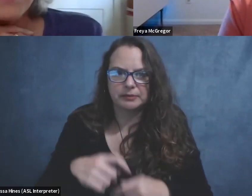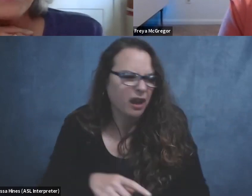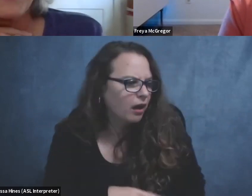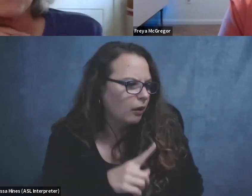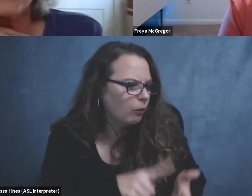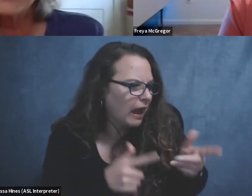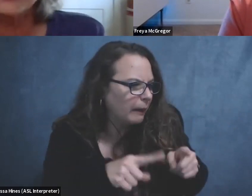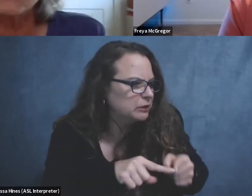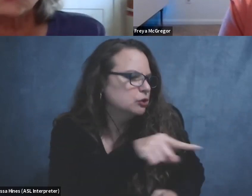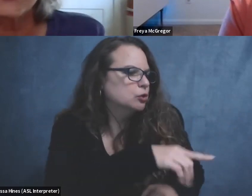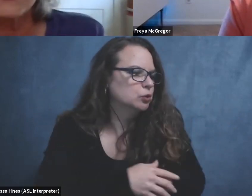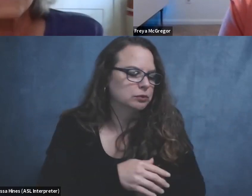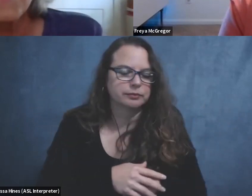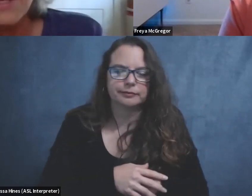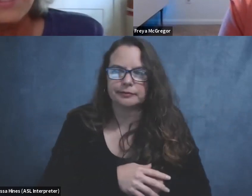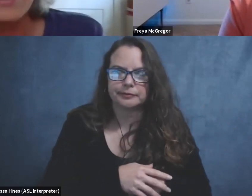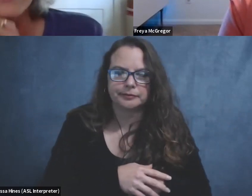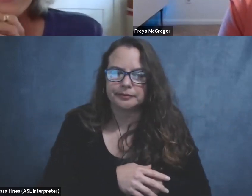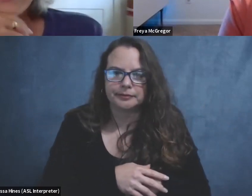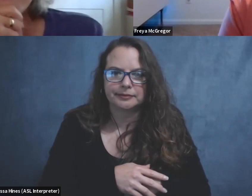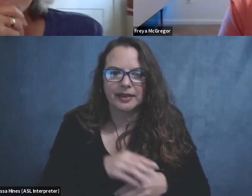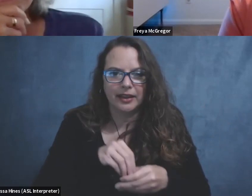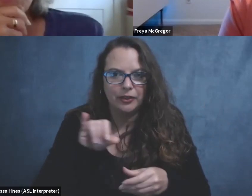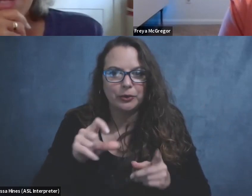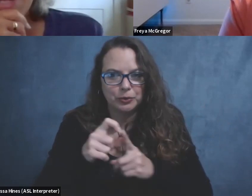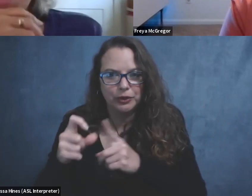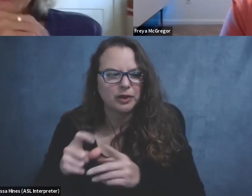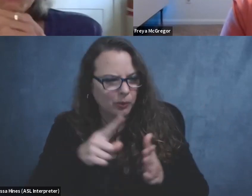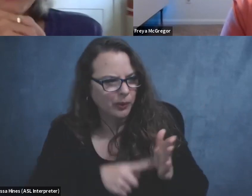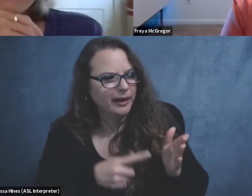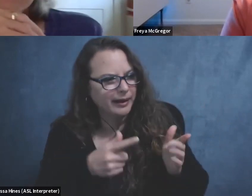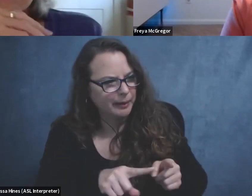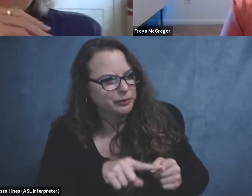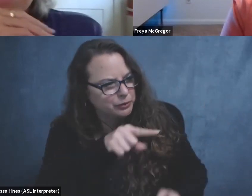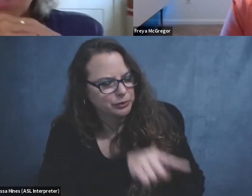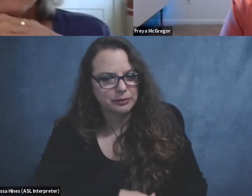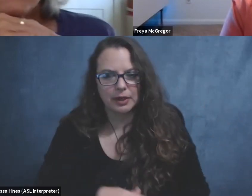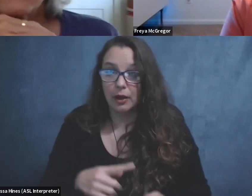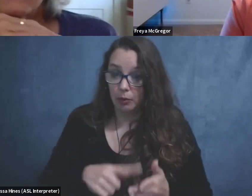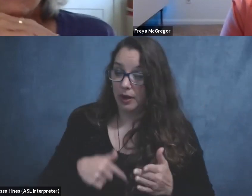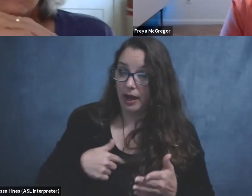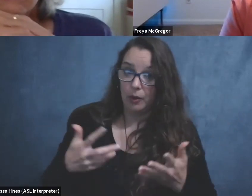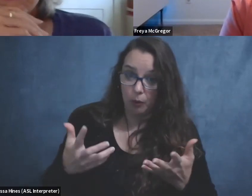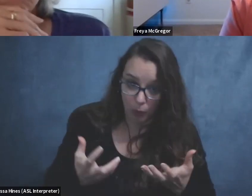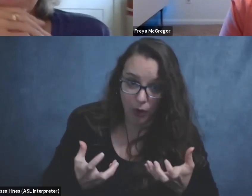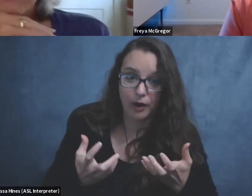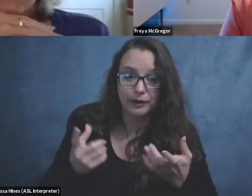um, in just those words. And it, what I want to do is not make